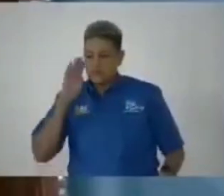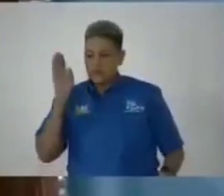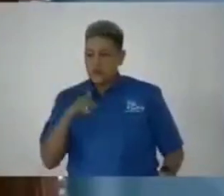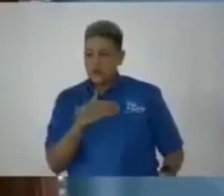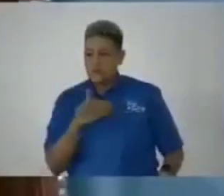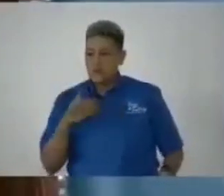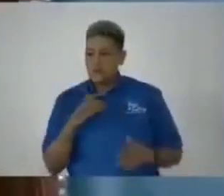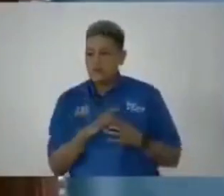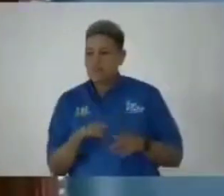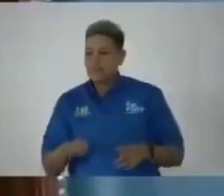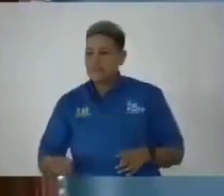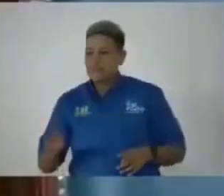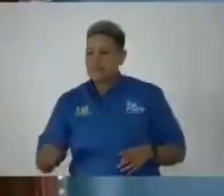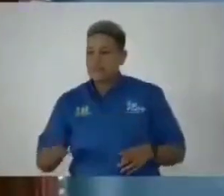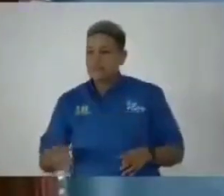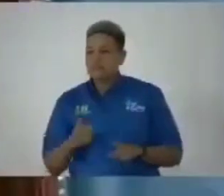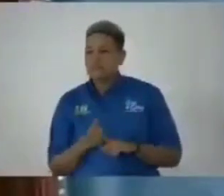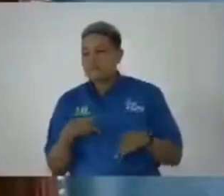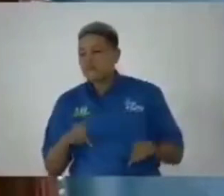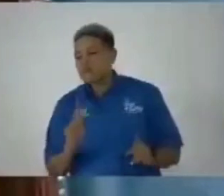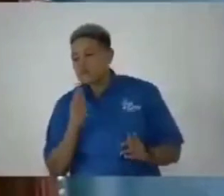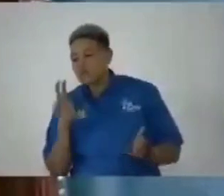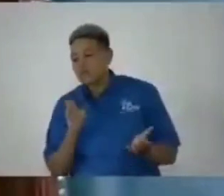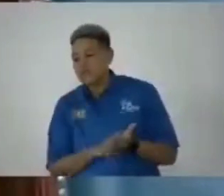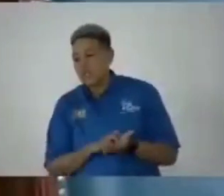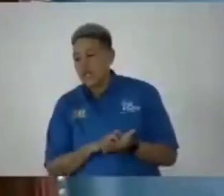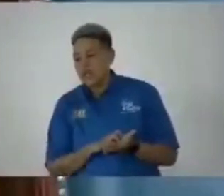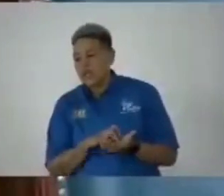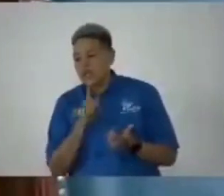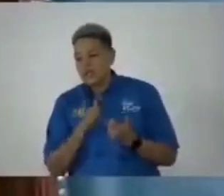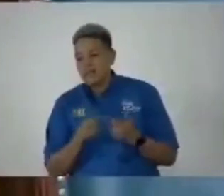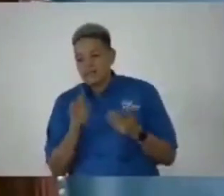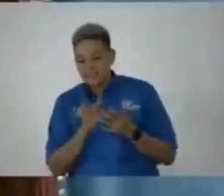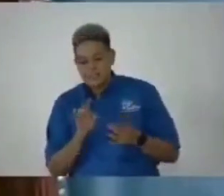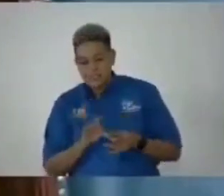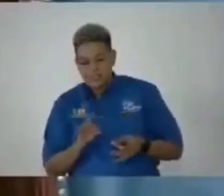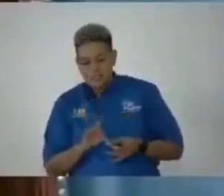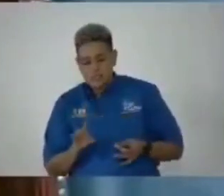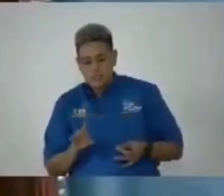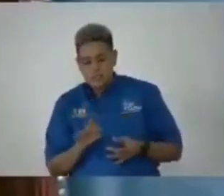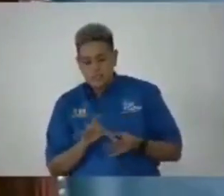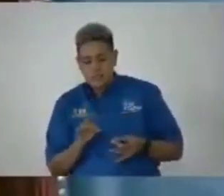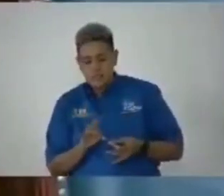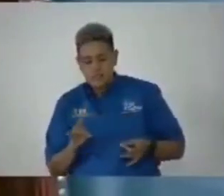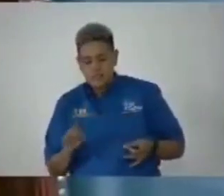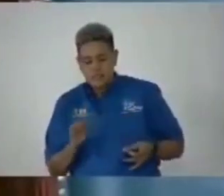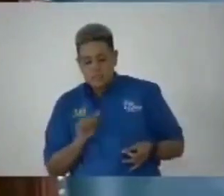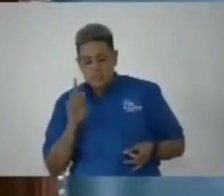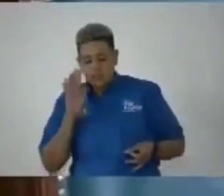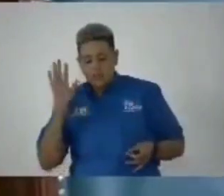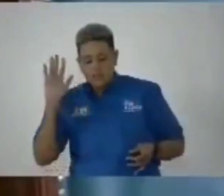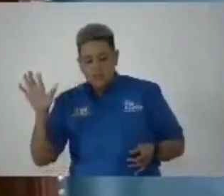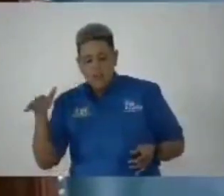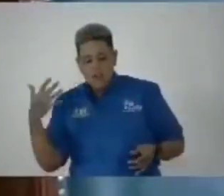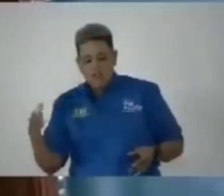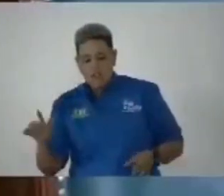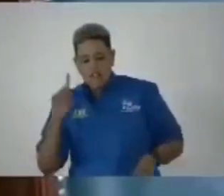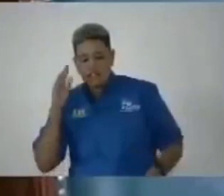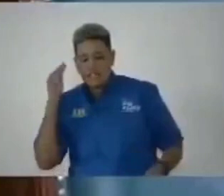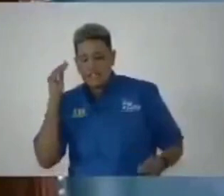this House who gets permission to stand and speak to speak. I have already